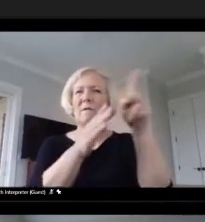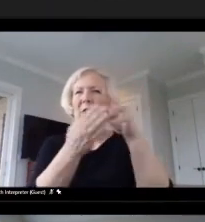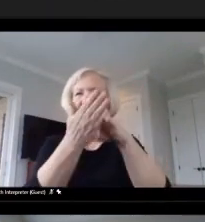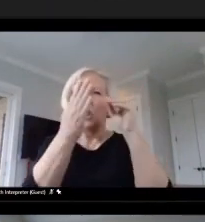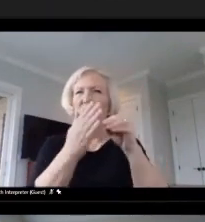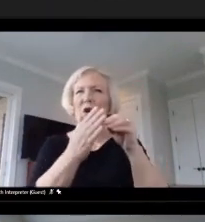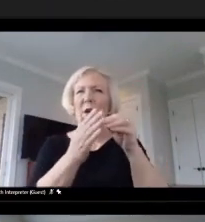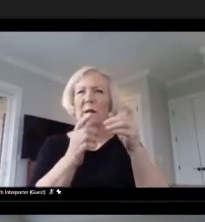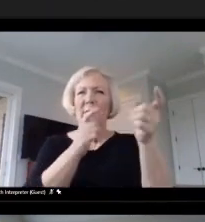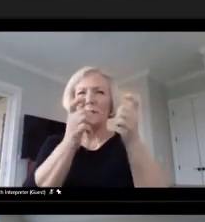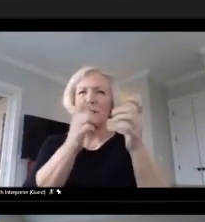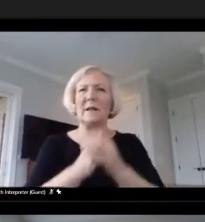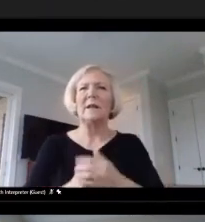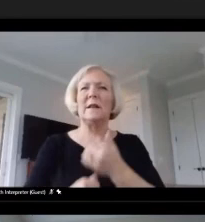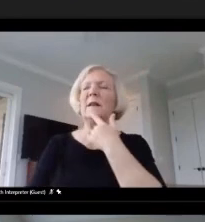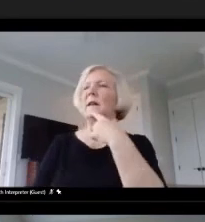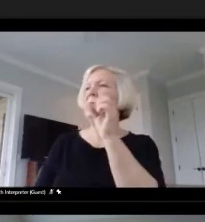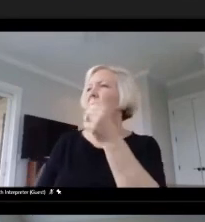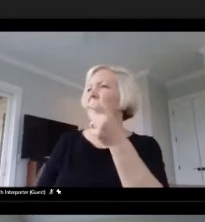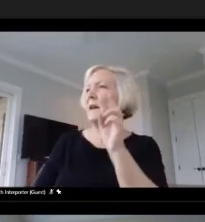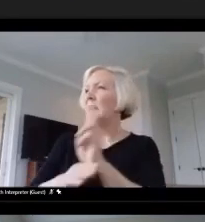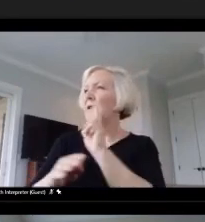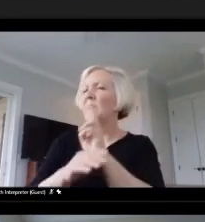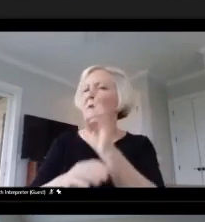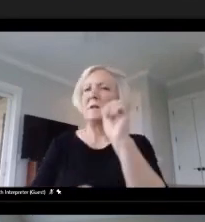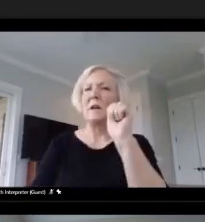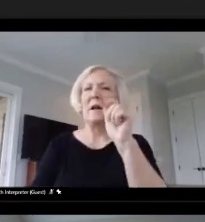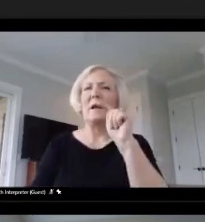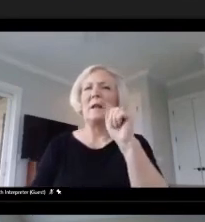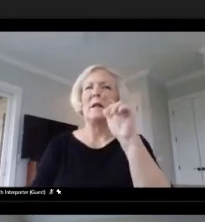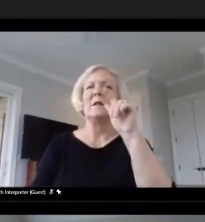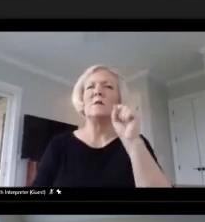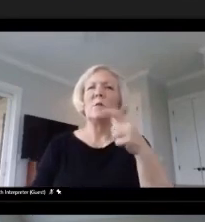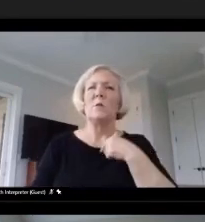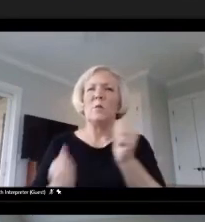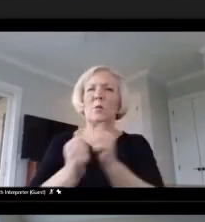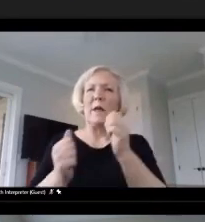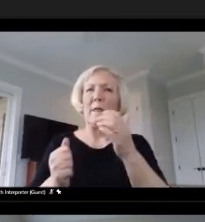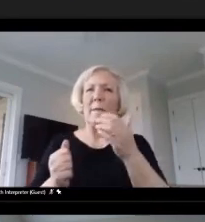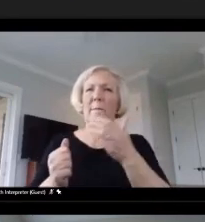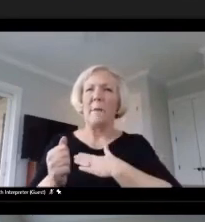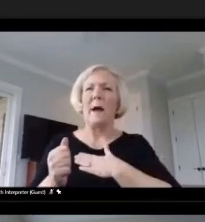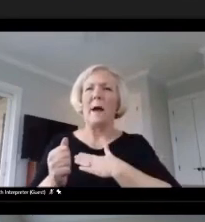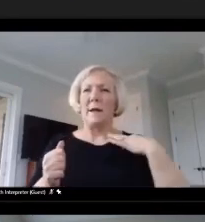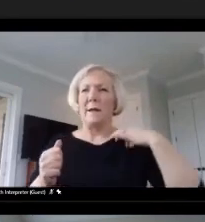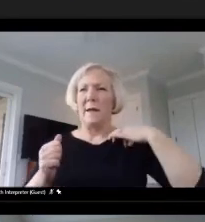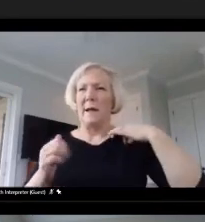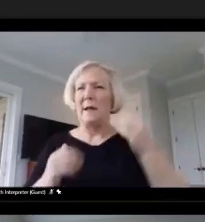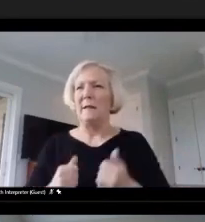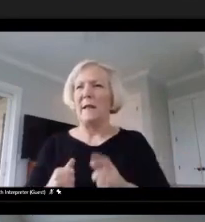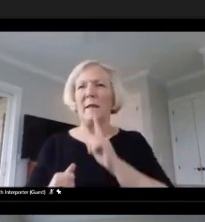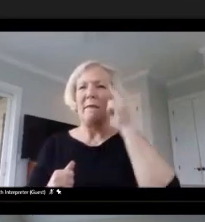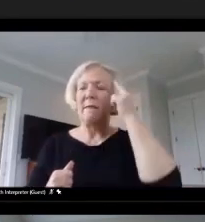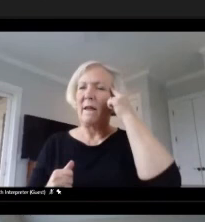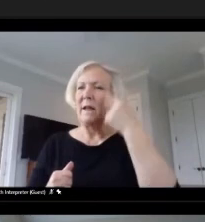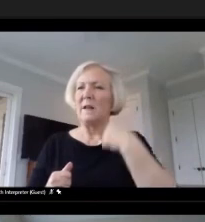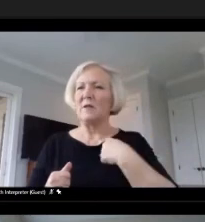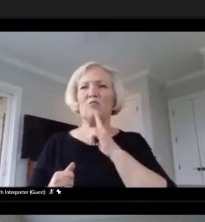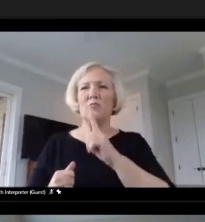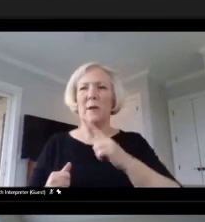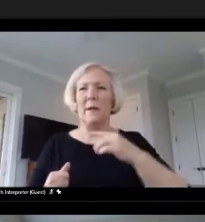Yes, I use Atlas with my, with my candidates, and they found it really beneficial being able to not only see,